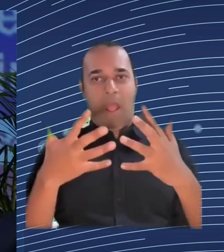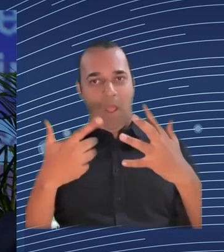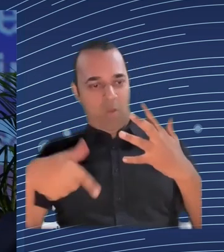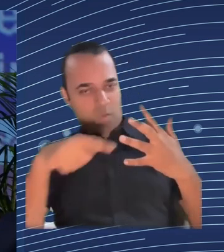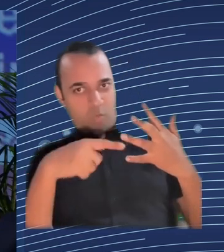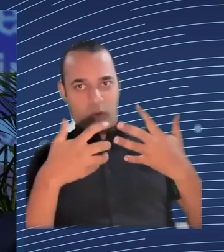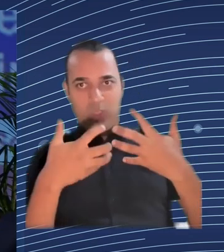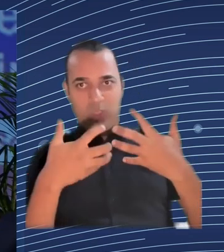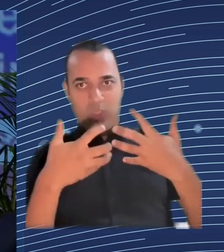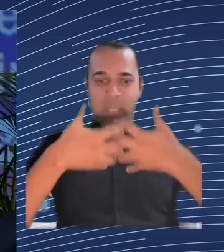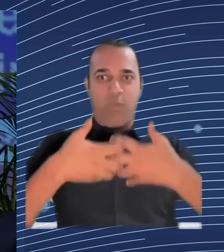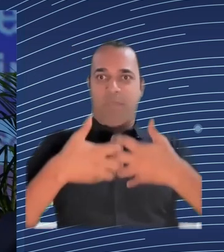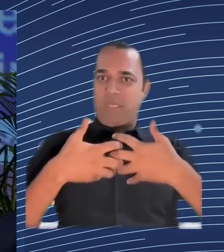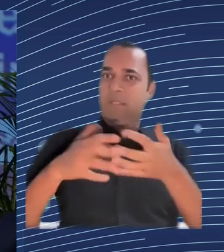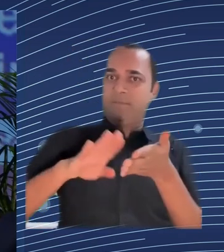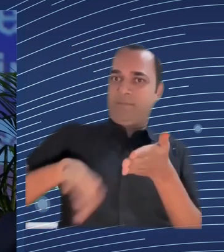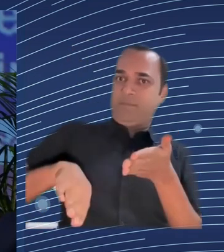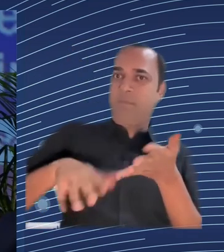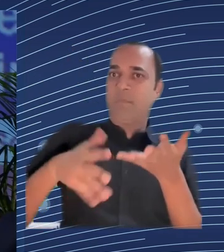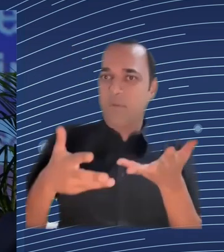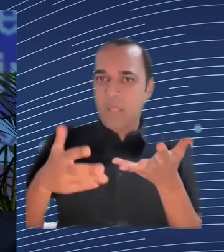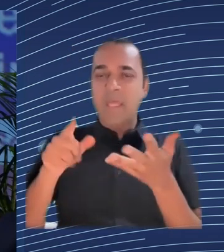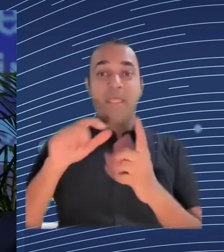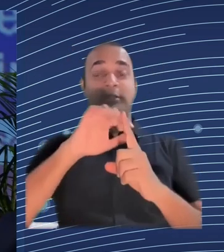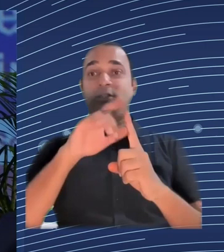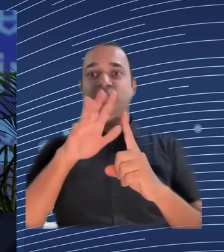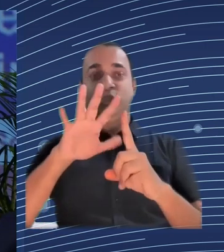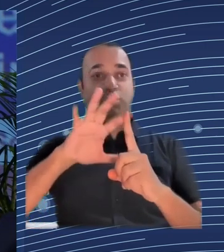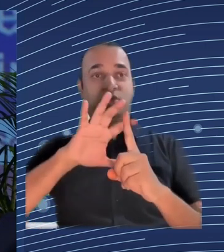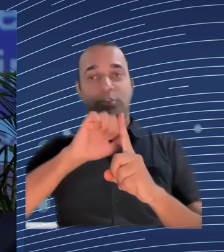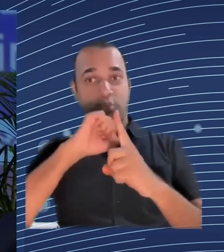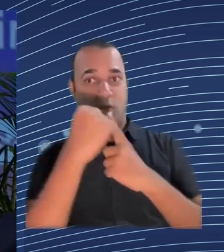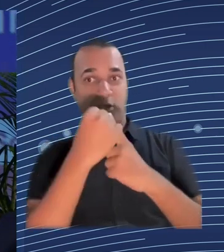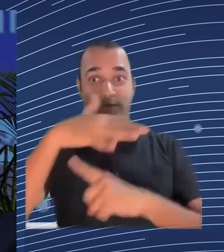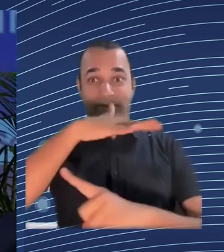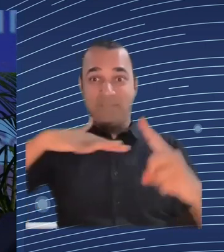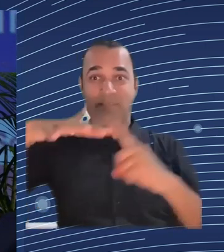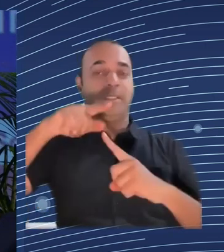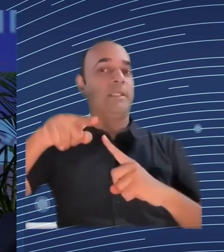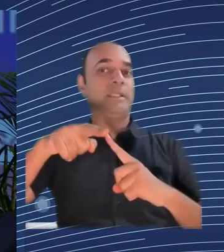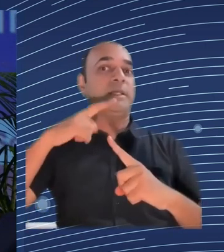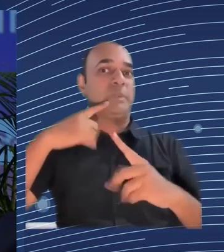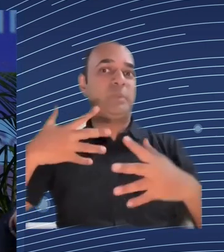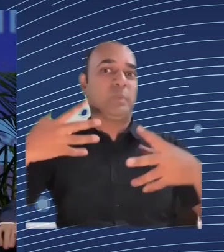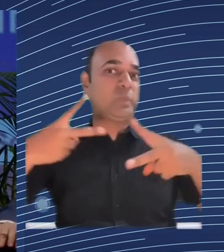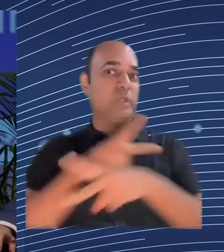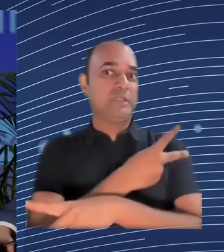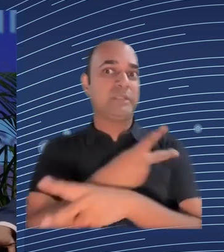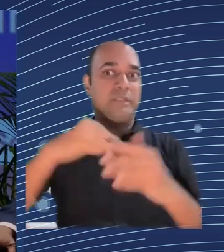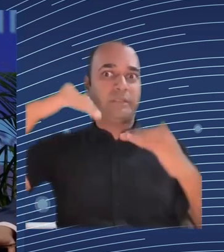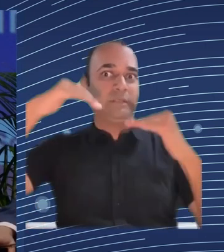hyper-variability and dynamic pricing, dynamic pay systems so the two-sided